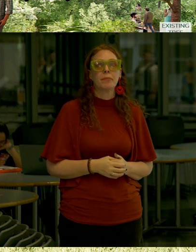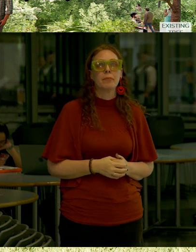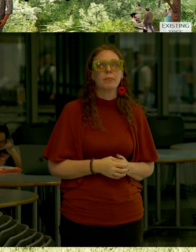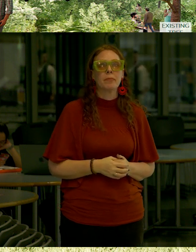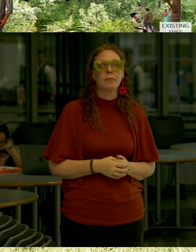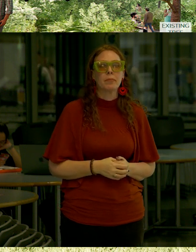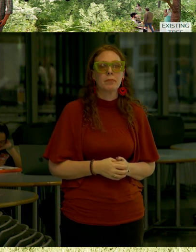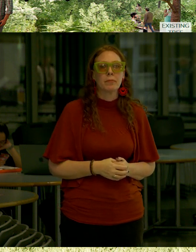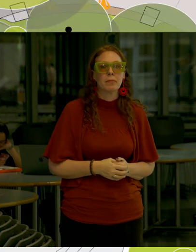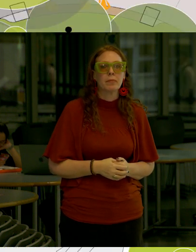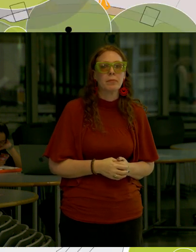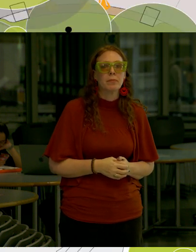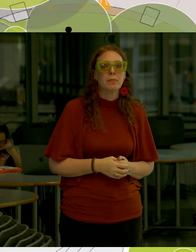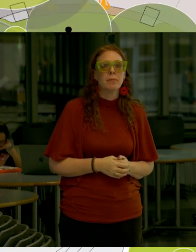lawn